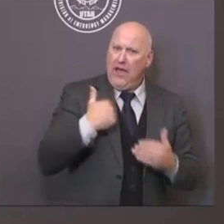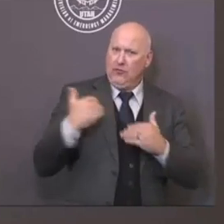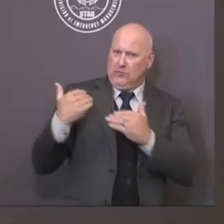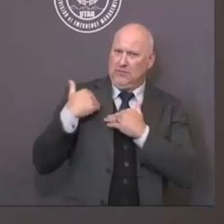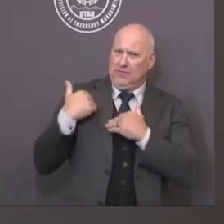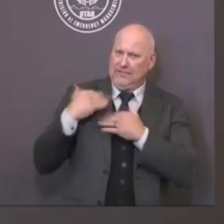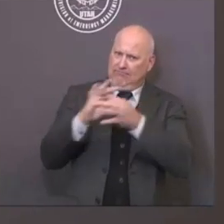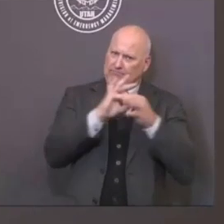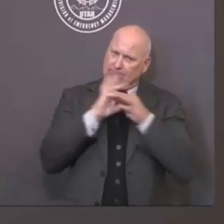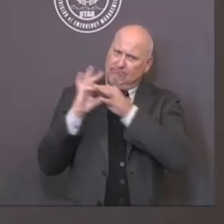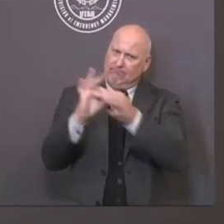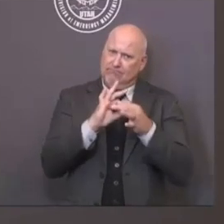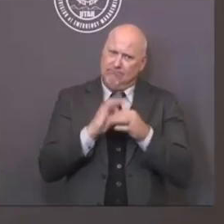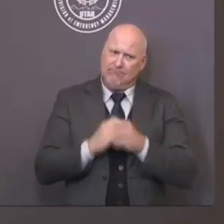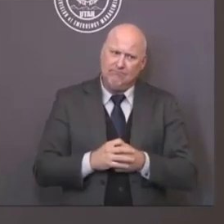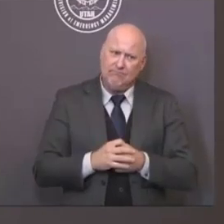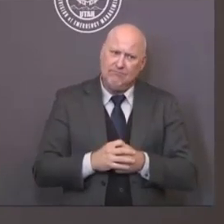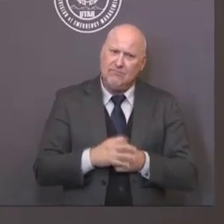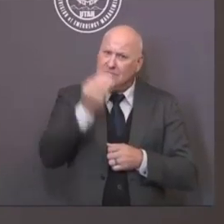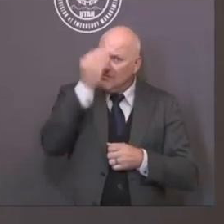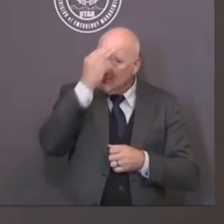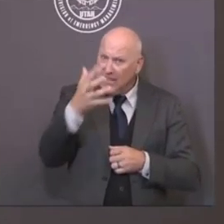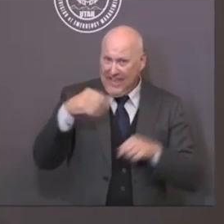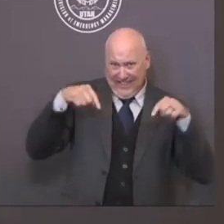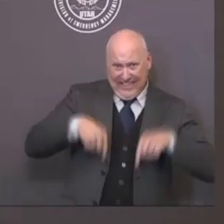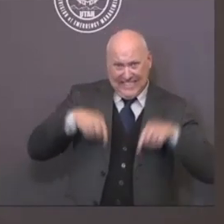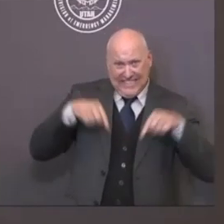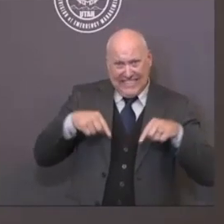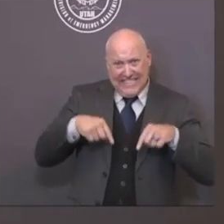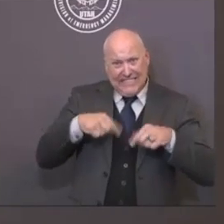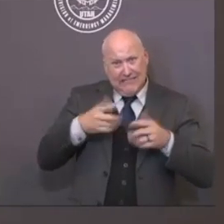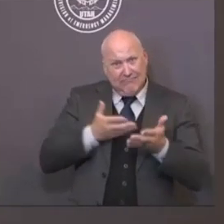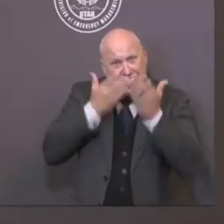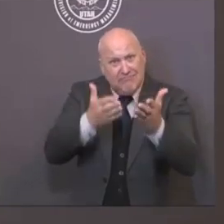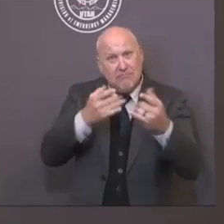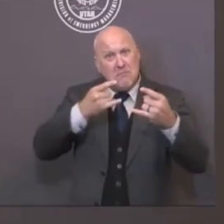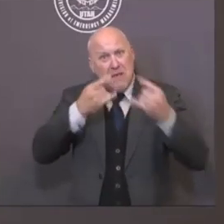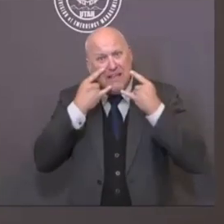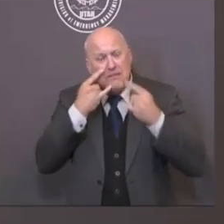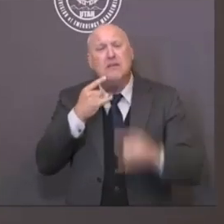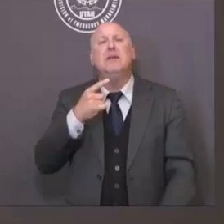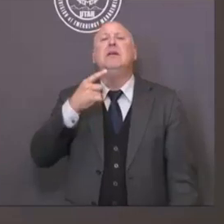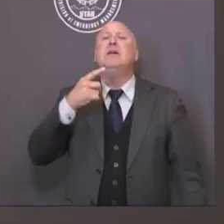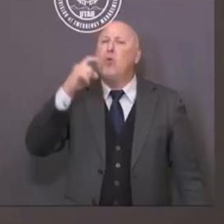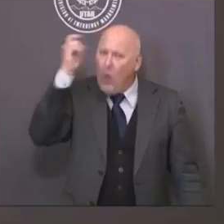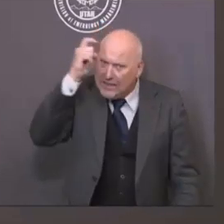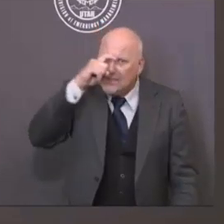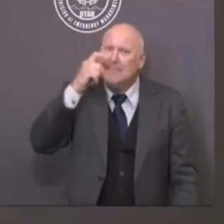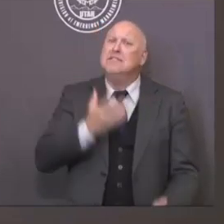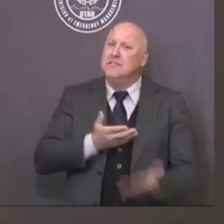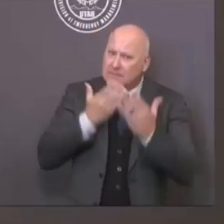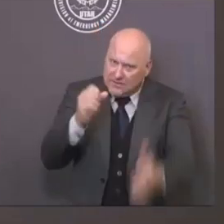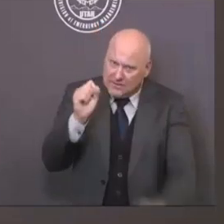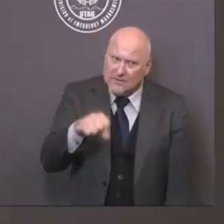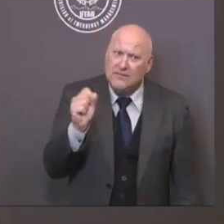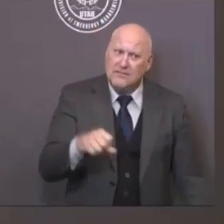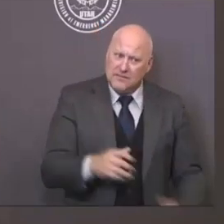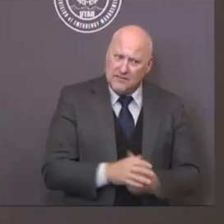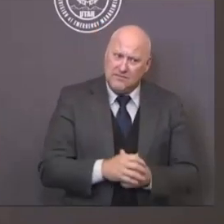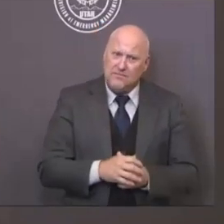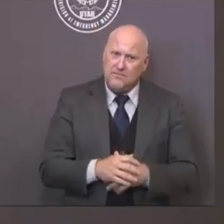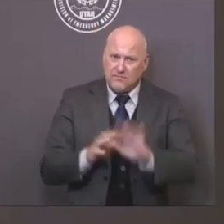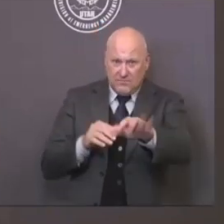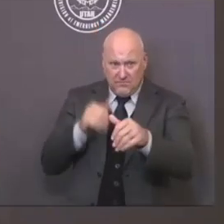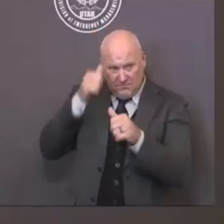We have in our own state, we have the faith based organizations who've come together and said we encourage our followers